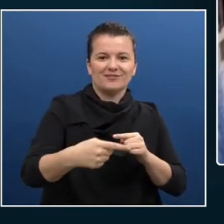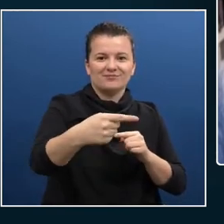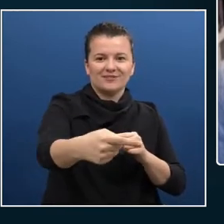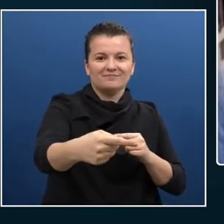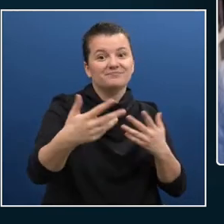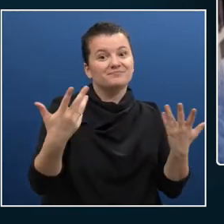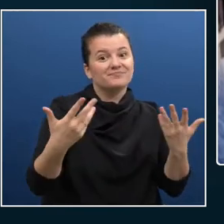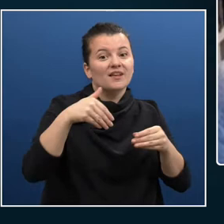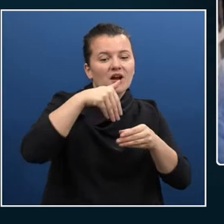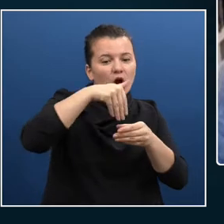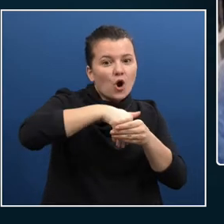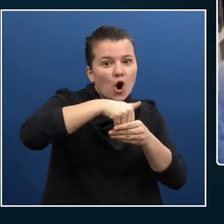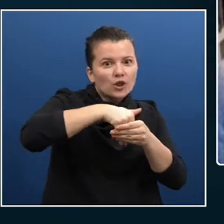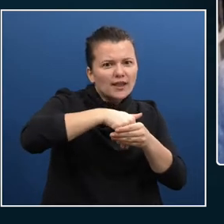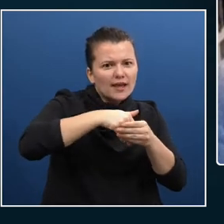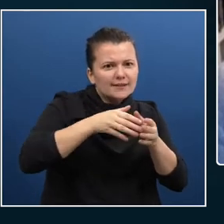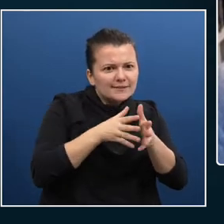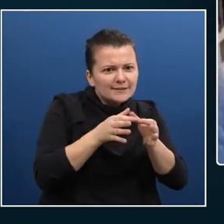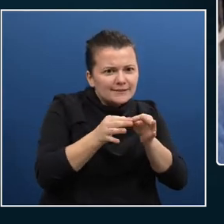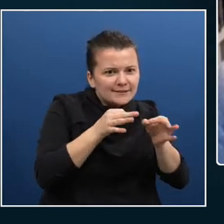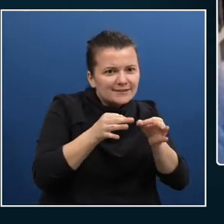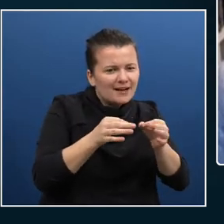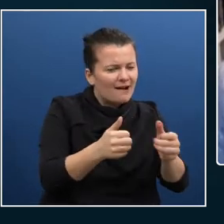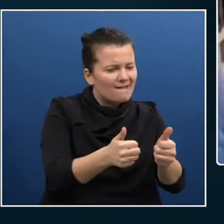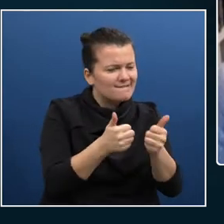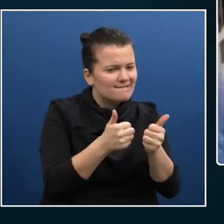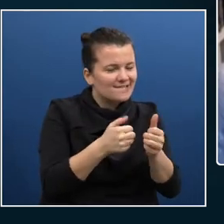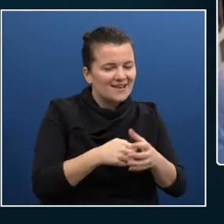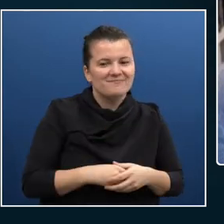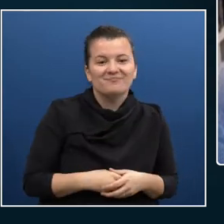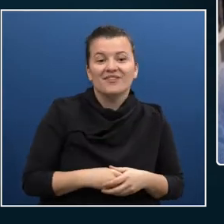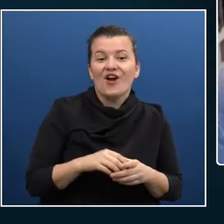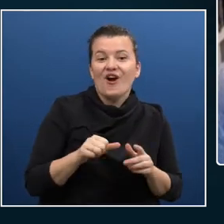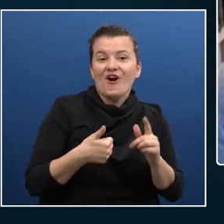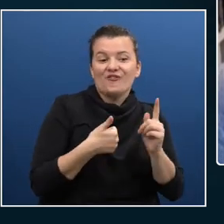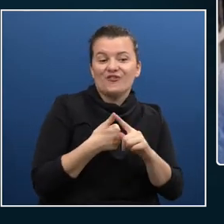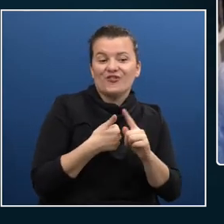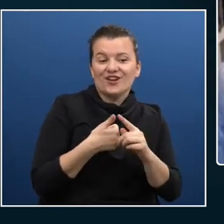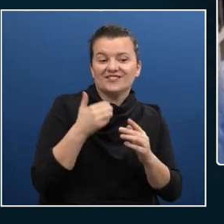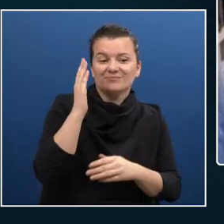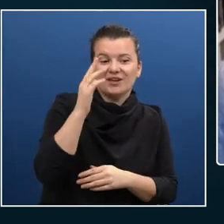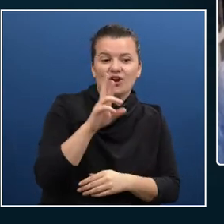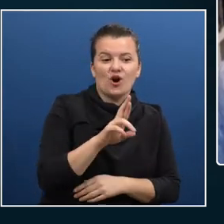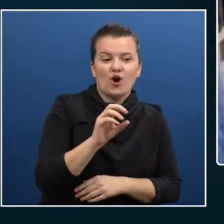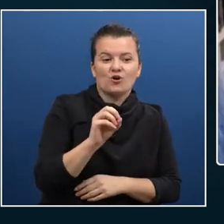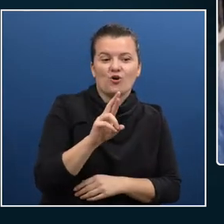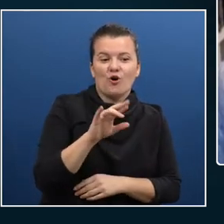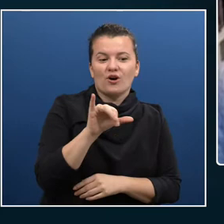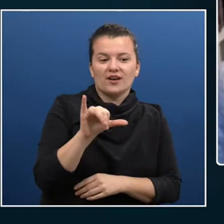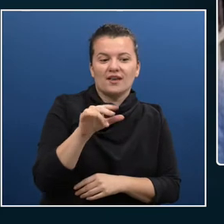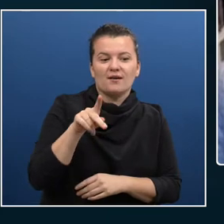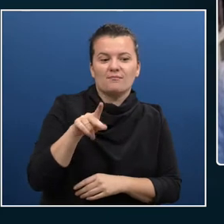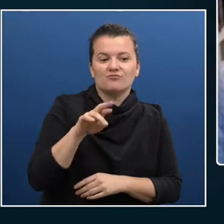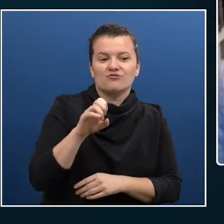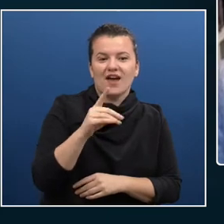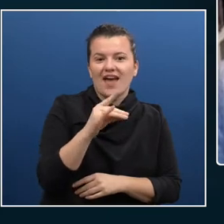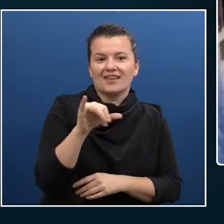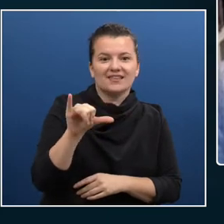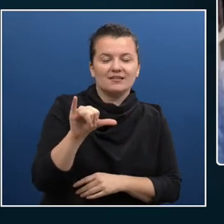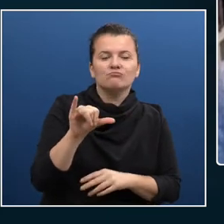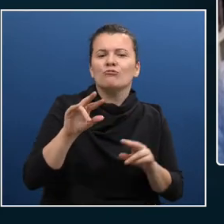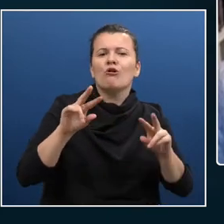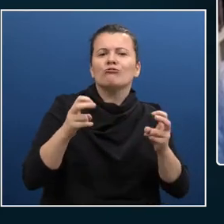We'll start with Rory Prady, who will help us build better accessible applications on Azure. And we will continue